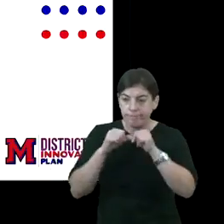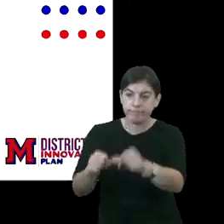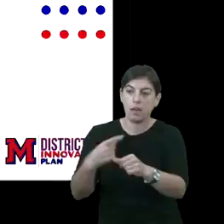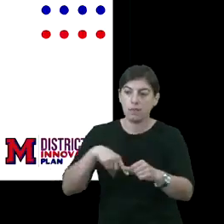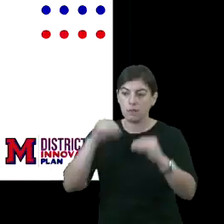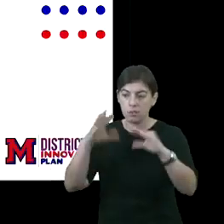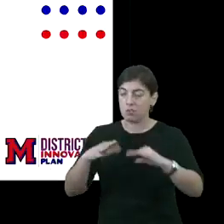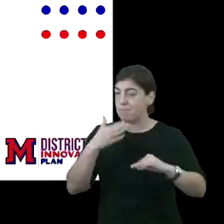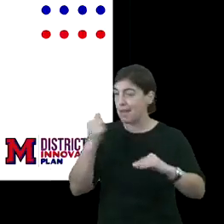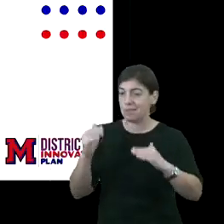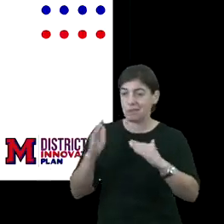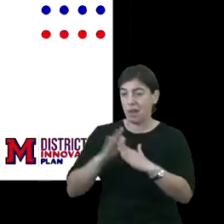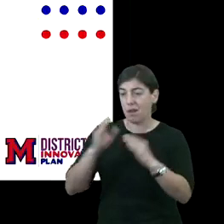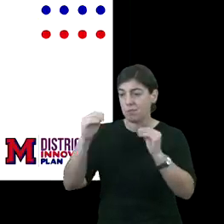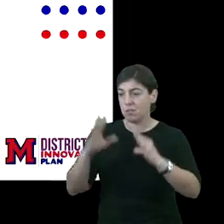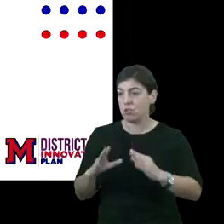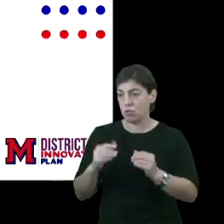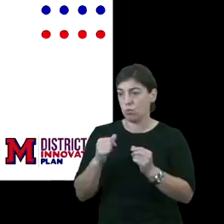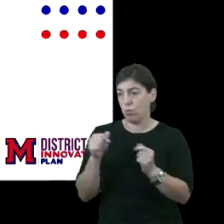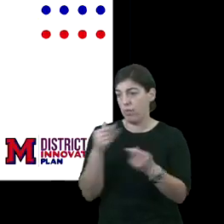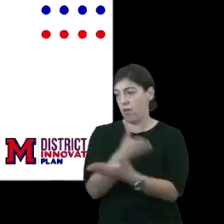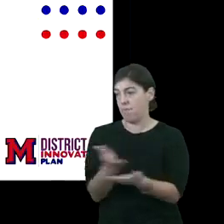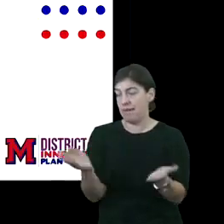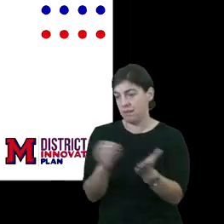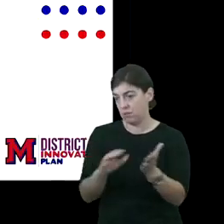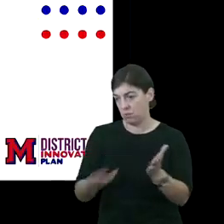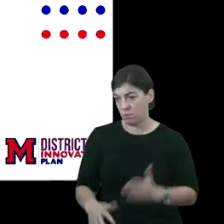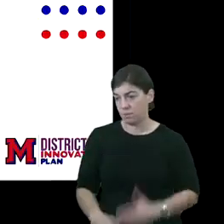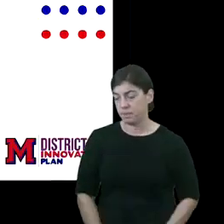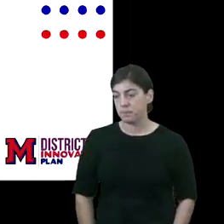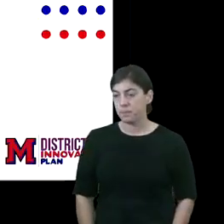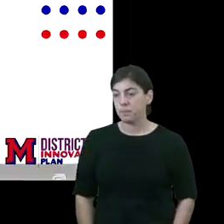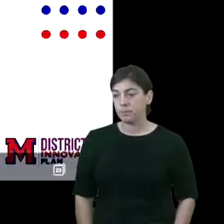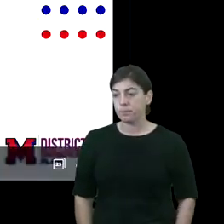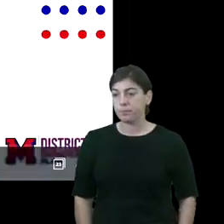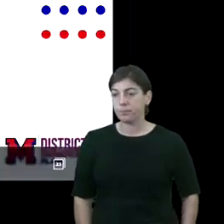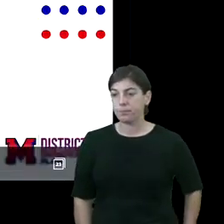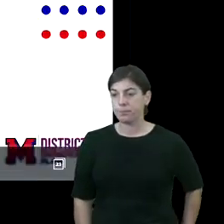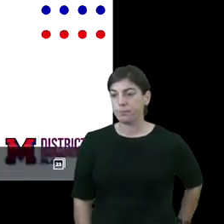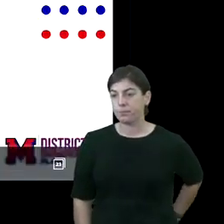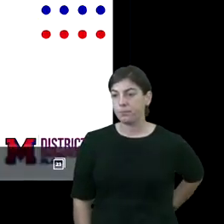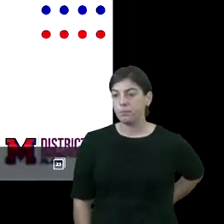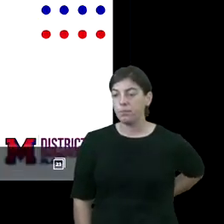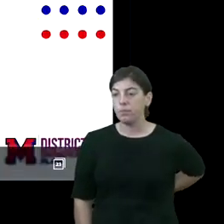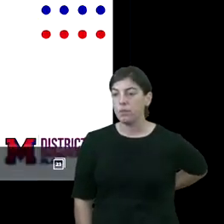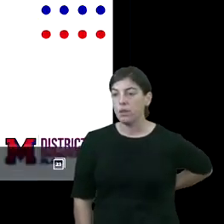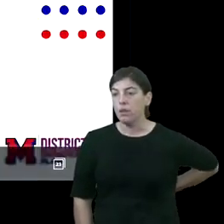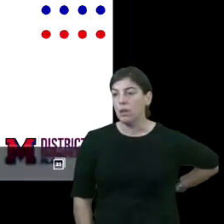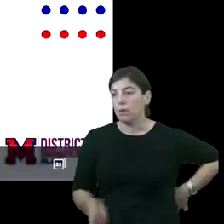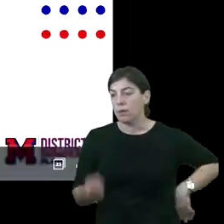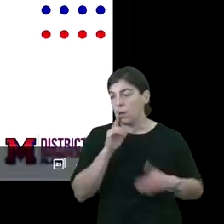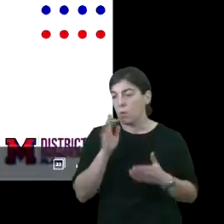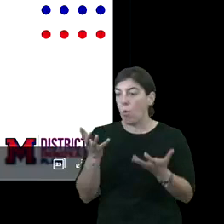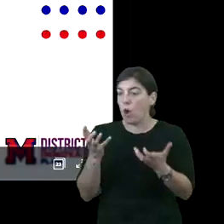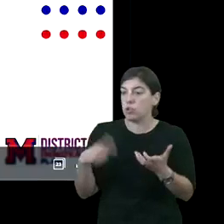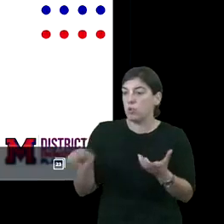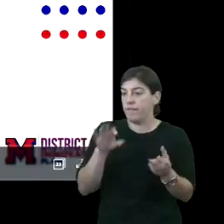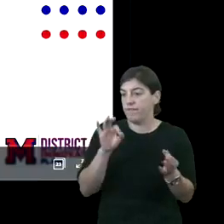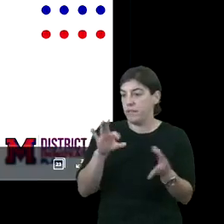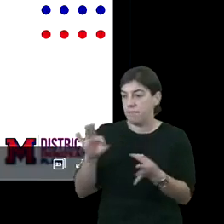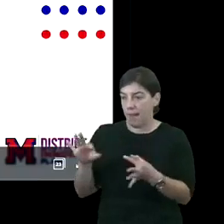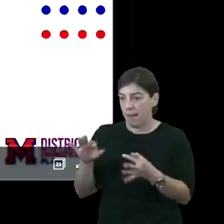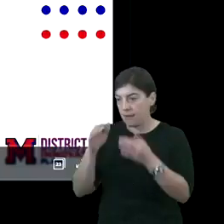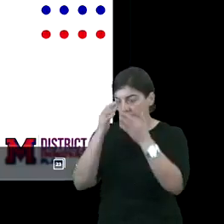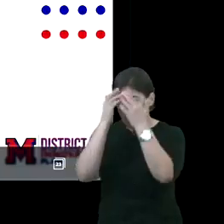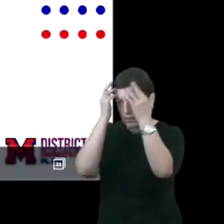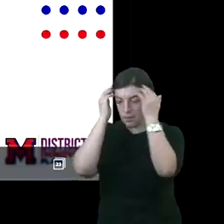teachers in front of our amazing scholars. And so we really want to hear from you and